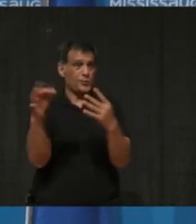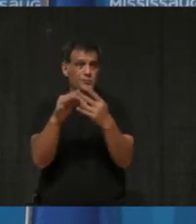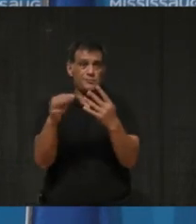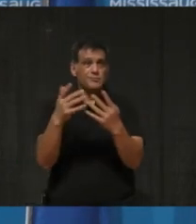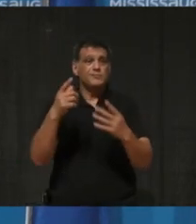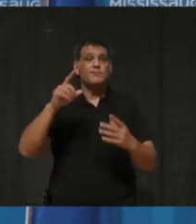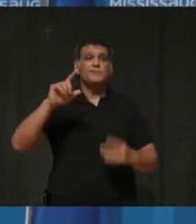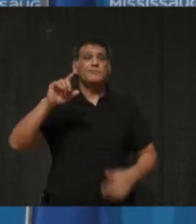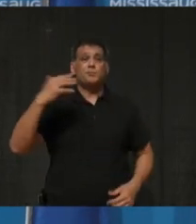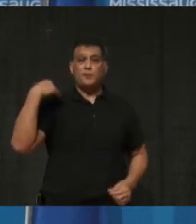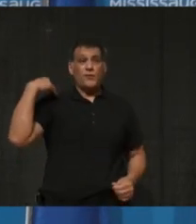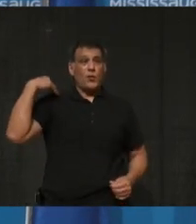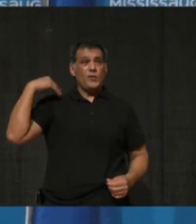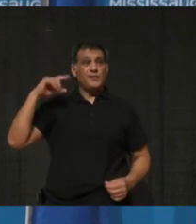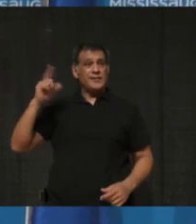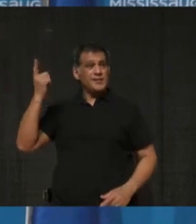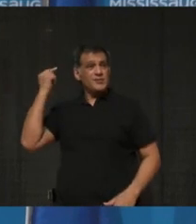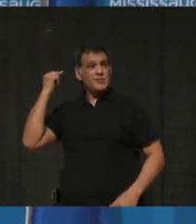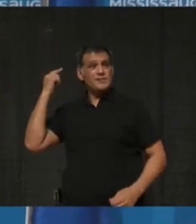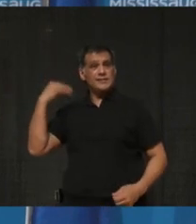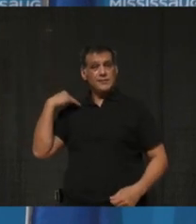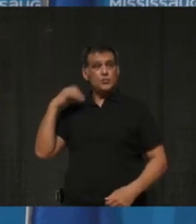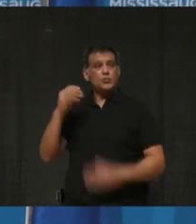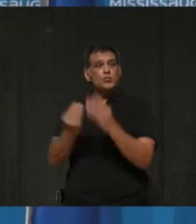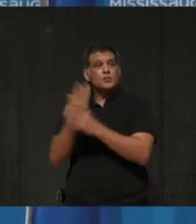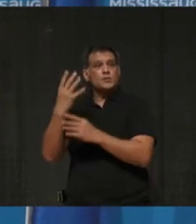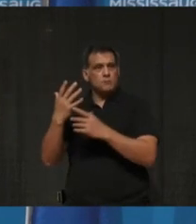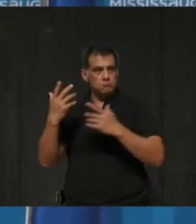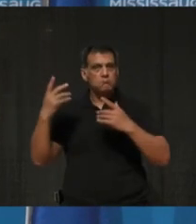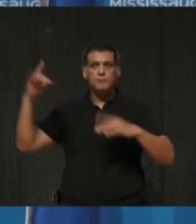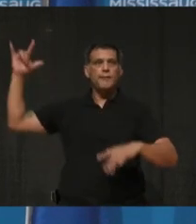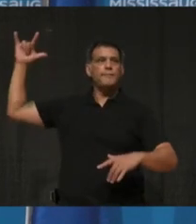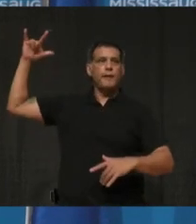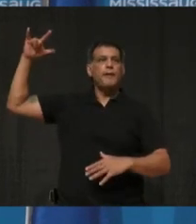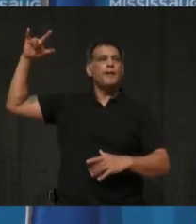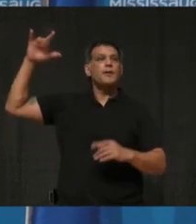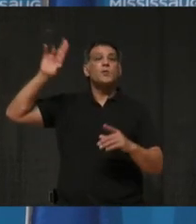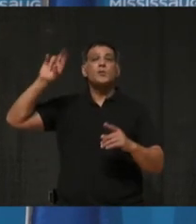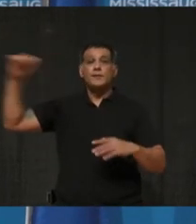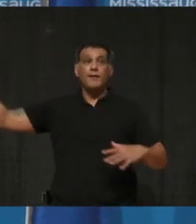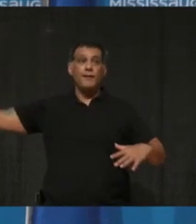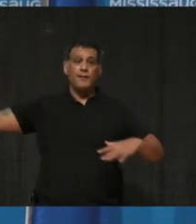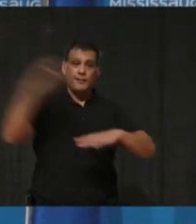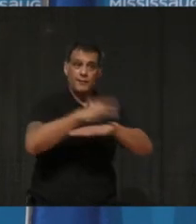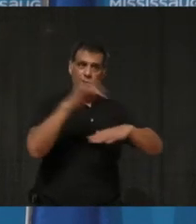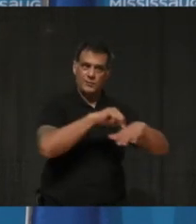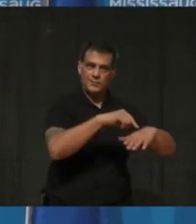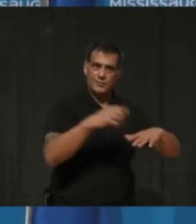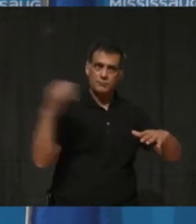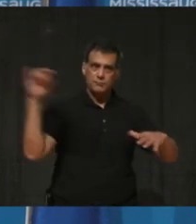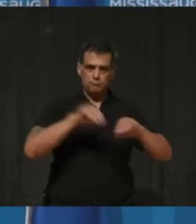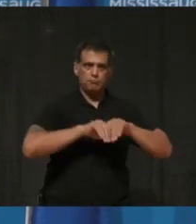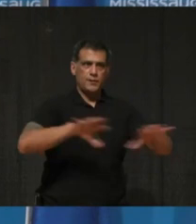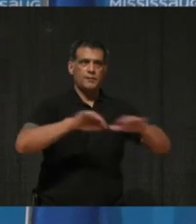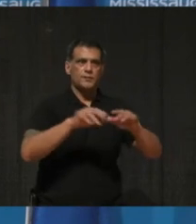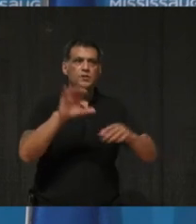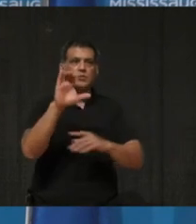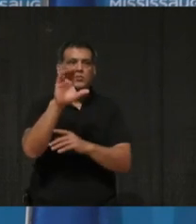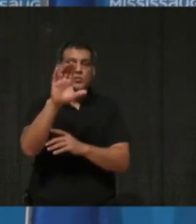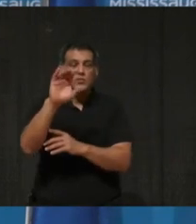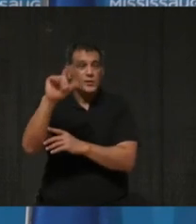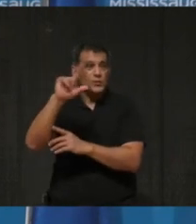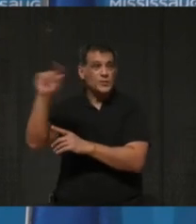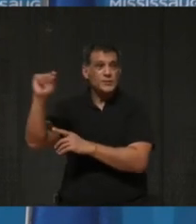where we saw many cases coming from the United States where I think, you know, at the time back in February 2020 where we